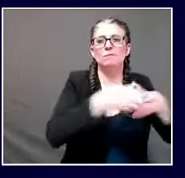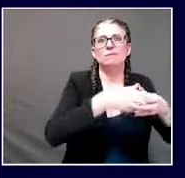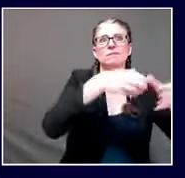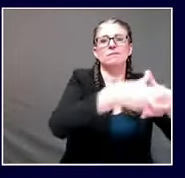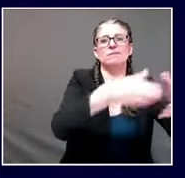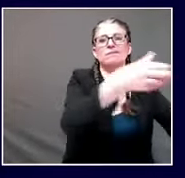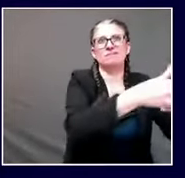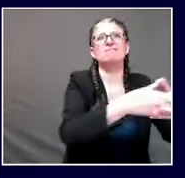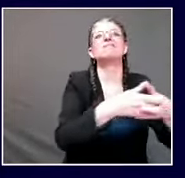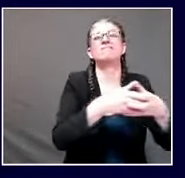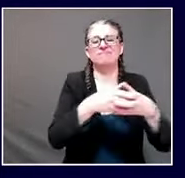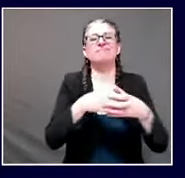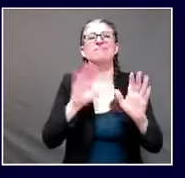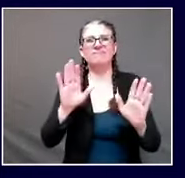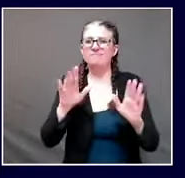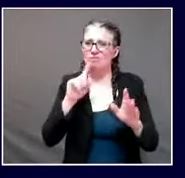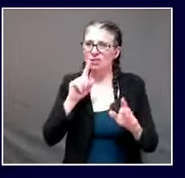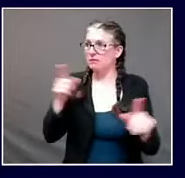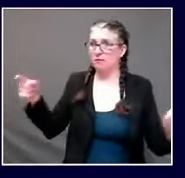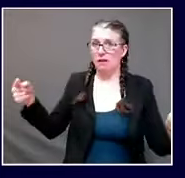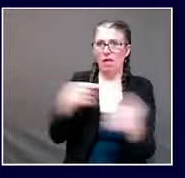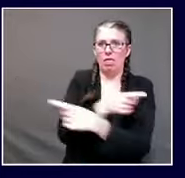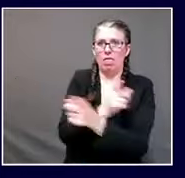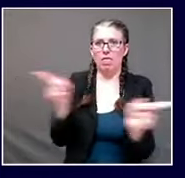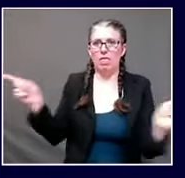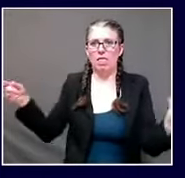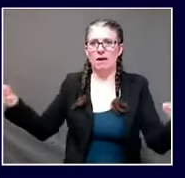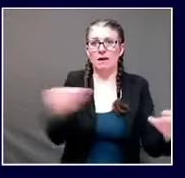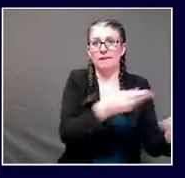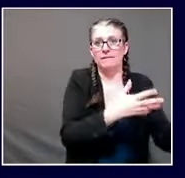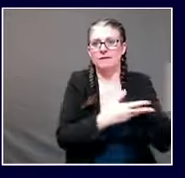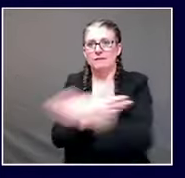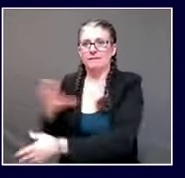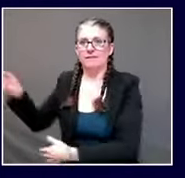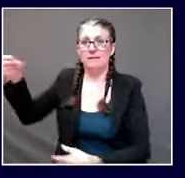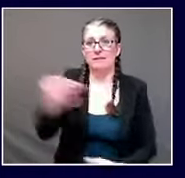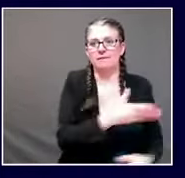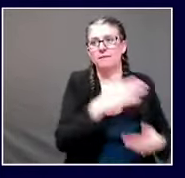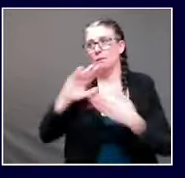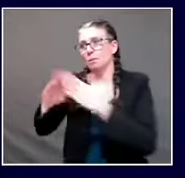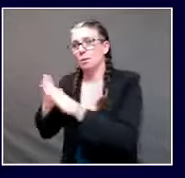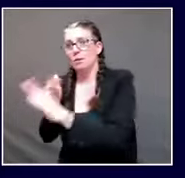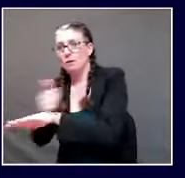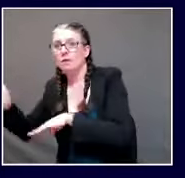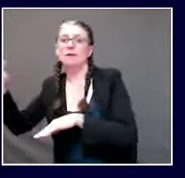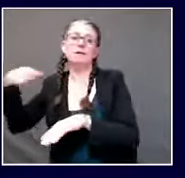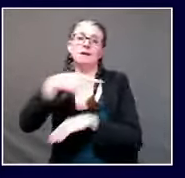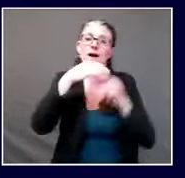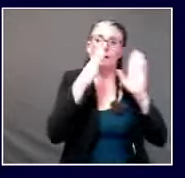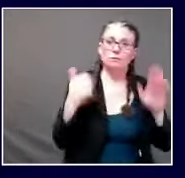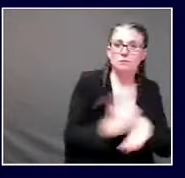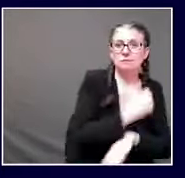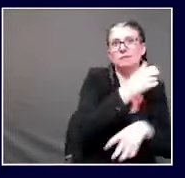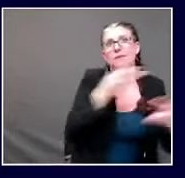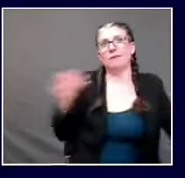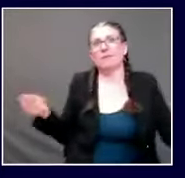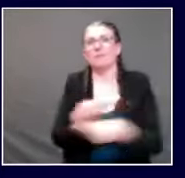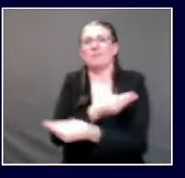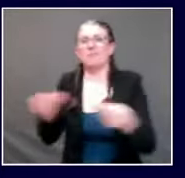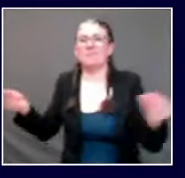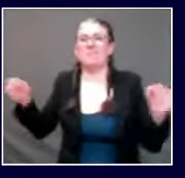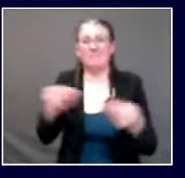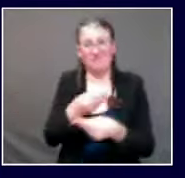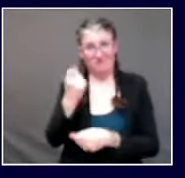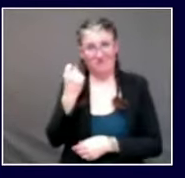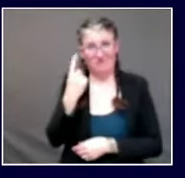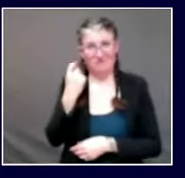thank you uh i'm gonna turn next to eric russell at the press herald uh good afternoon i